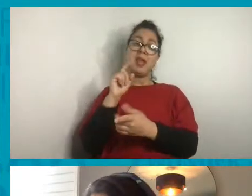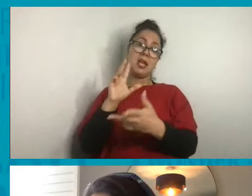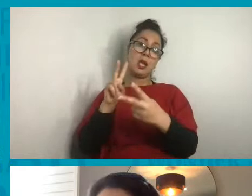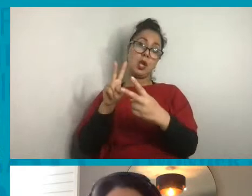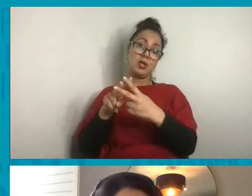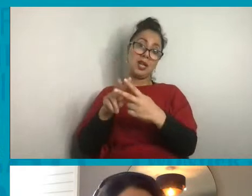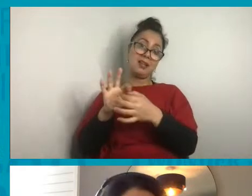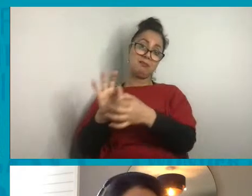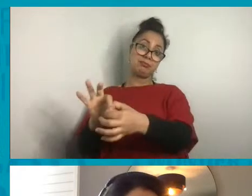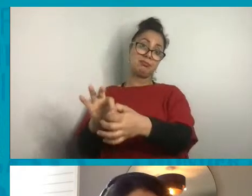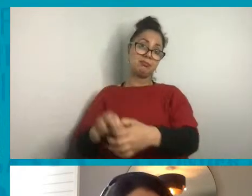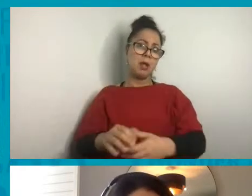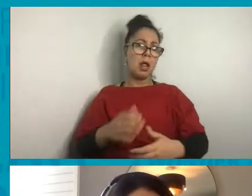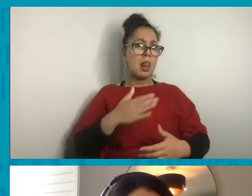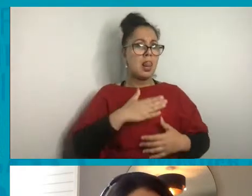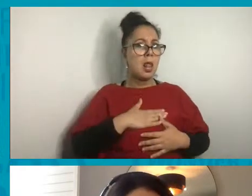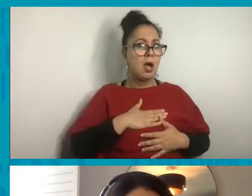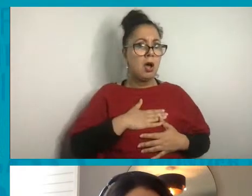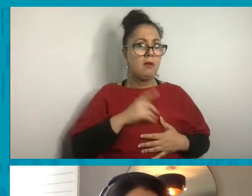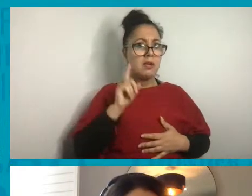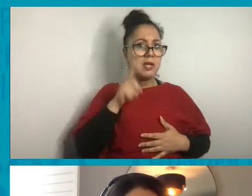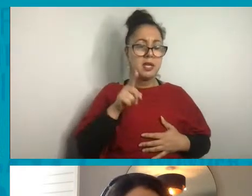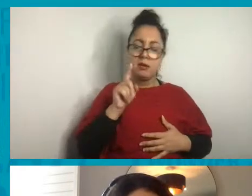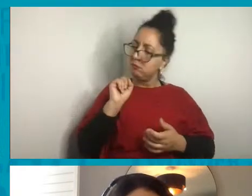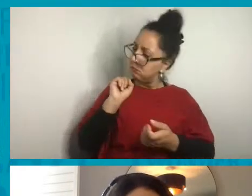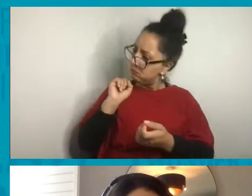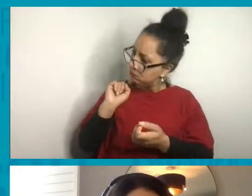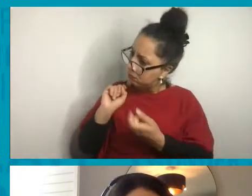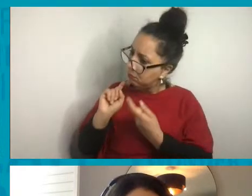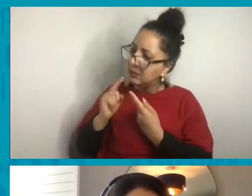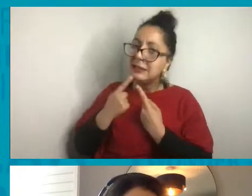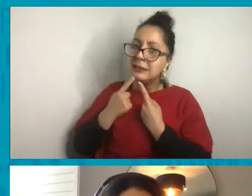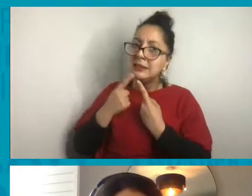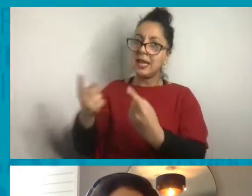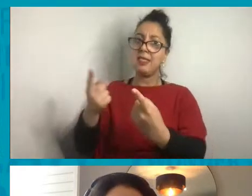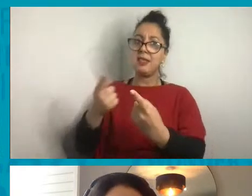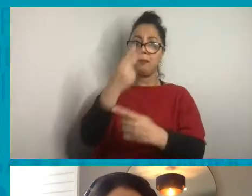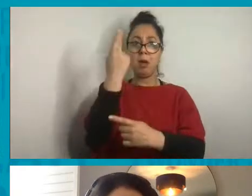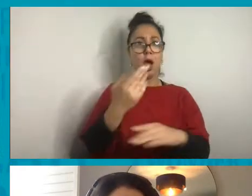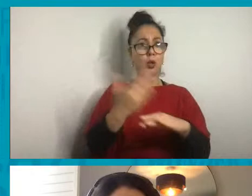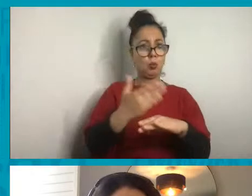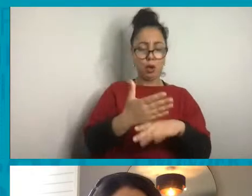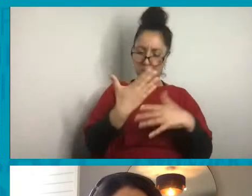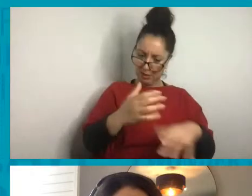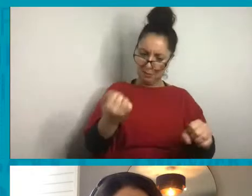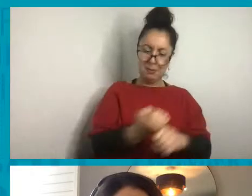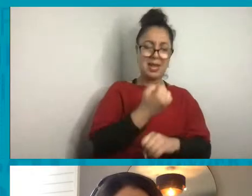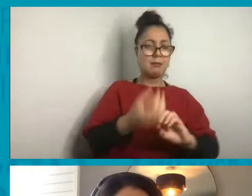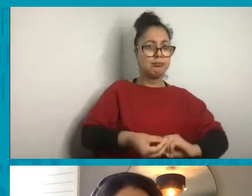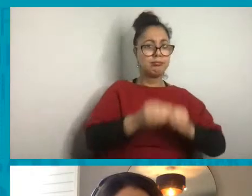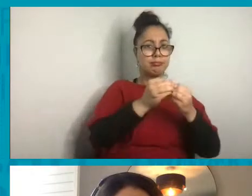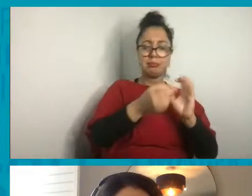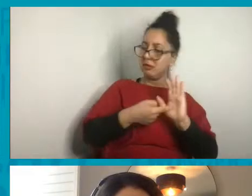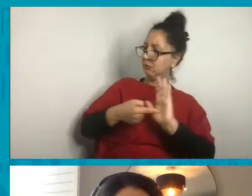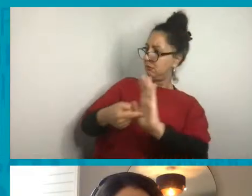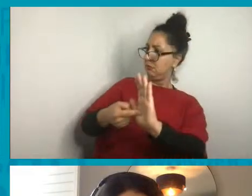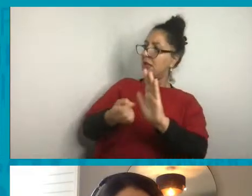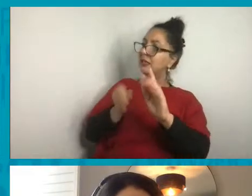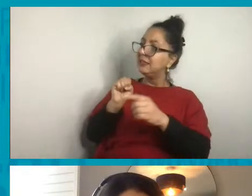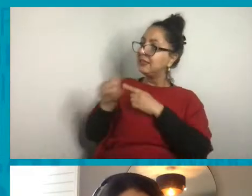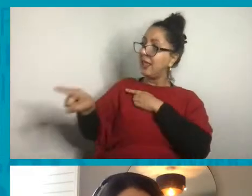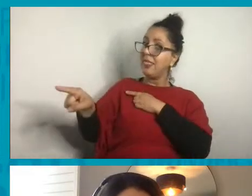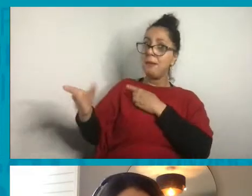Yeah. I love the idea of sending them the artwork that you've made today. Yes. They are fabulous.